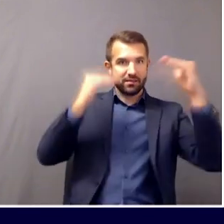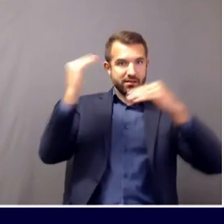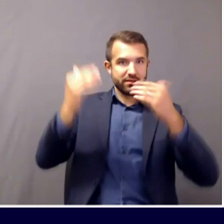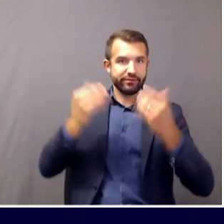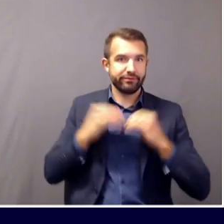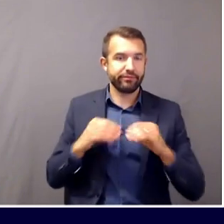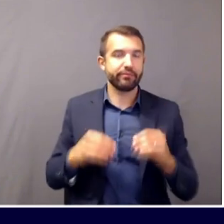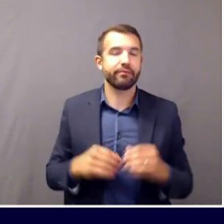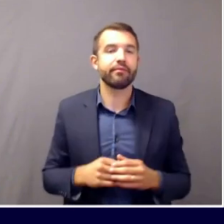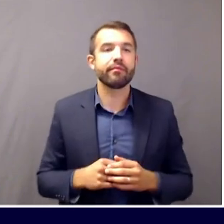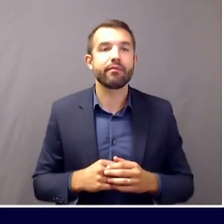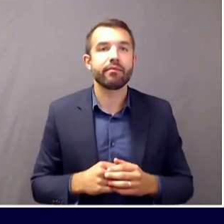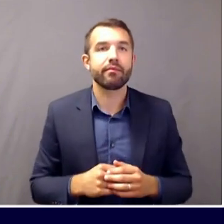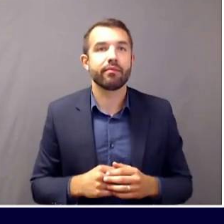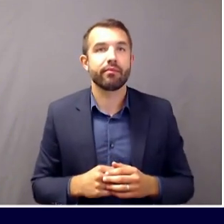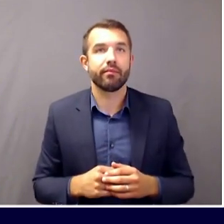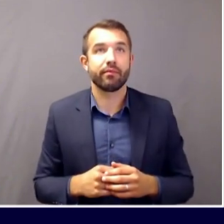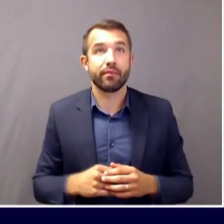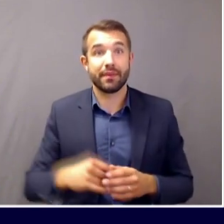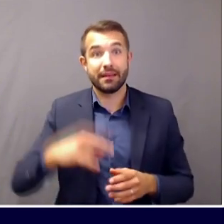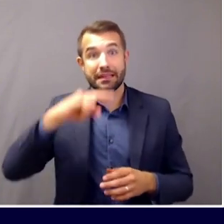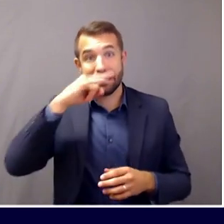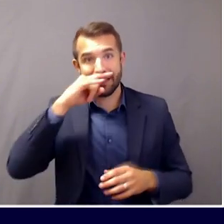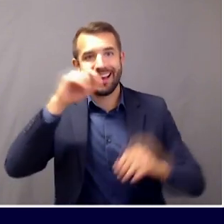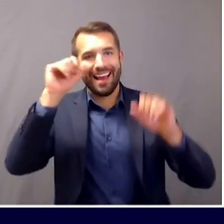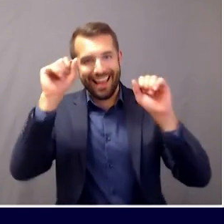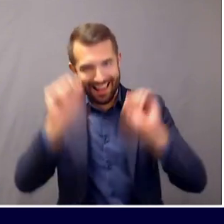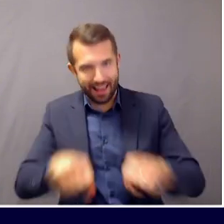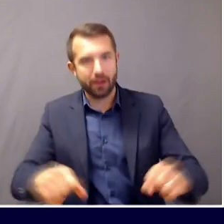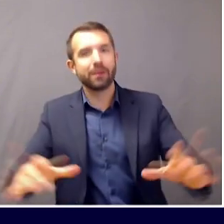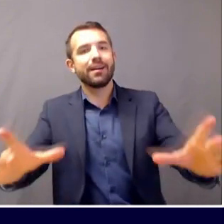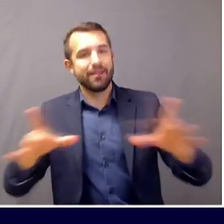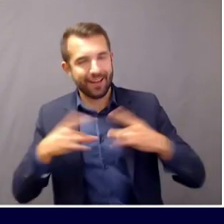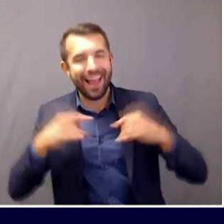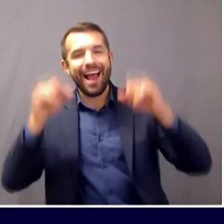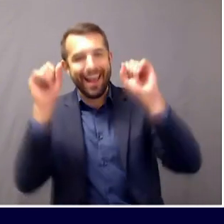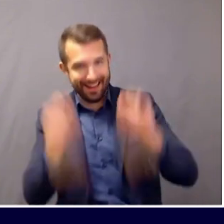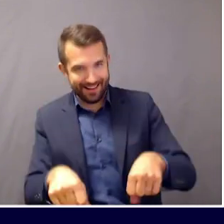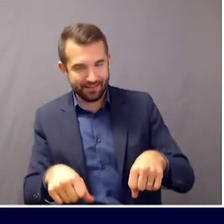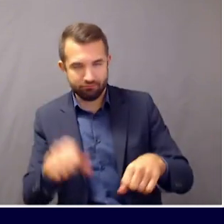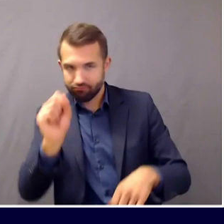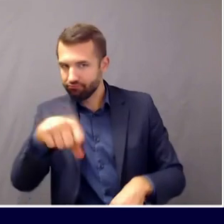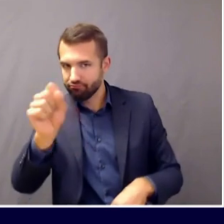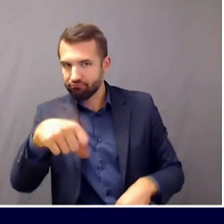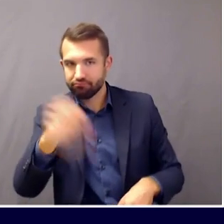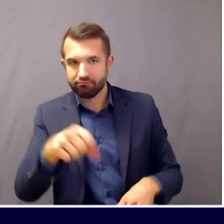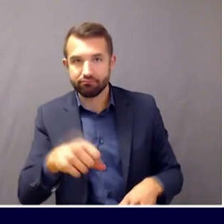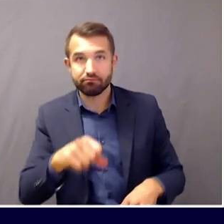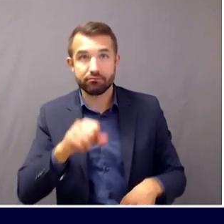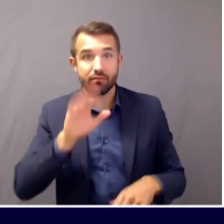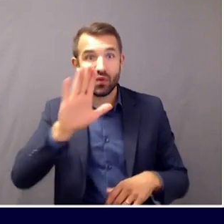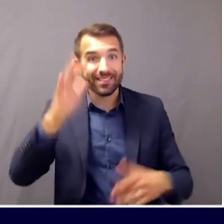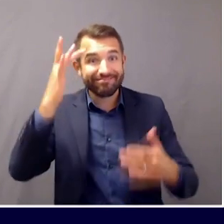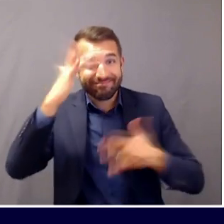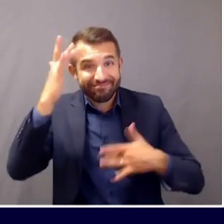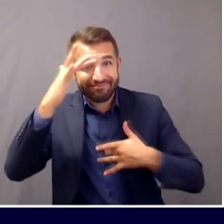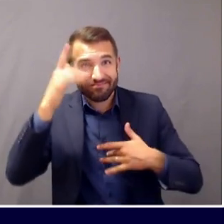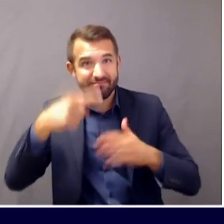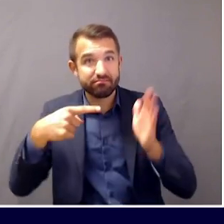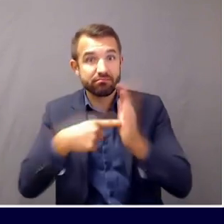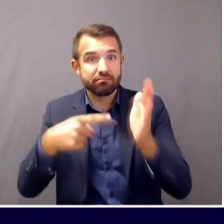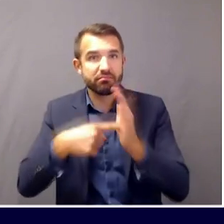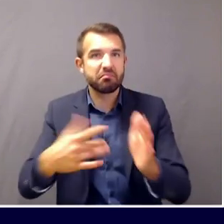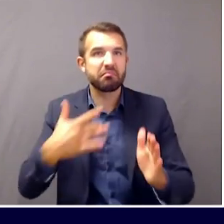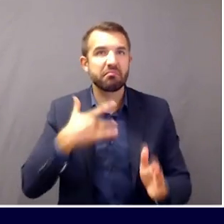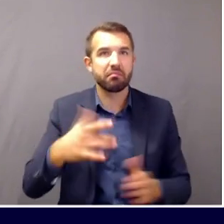that children can get COVID-19. As compared to adults, their symptoms tend to be milder, their duration of illness